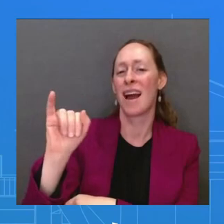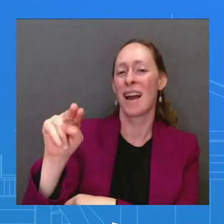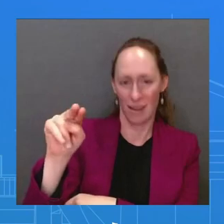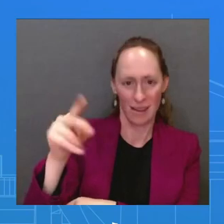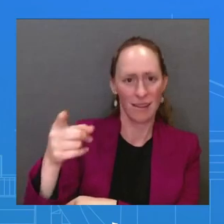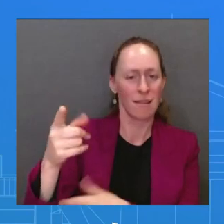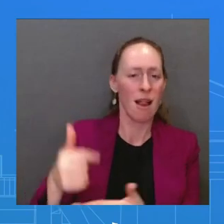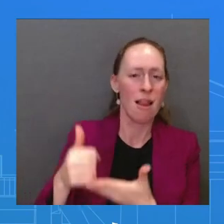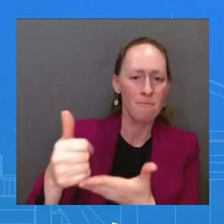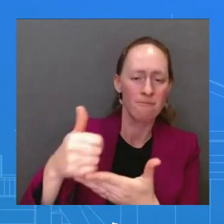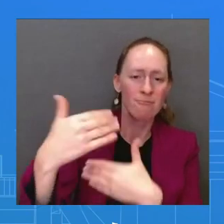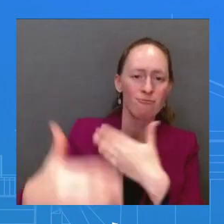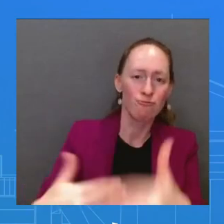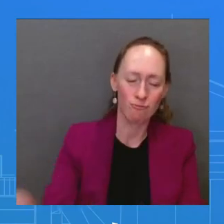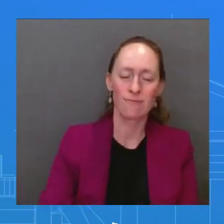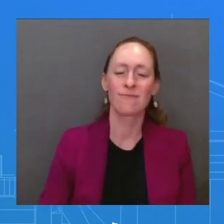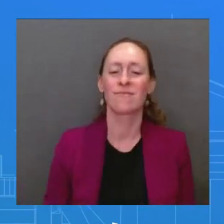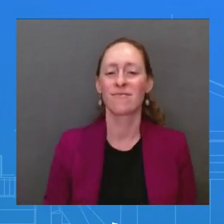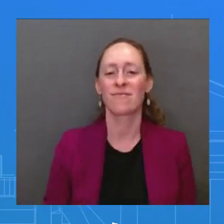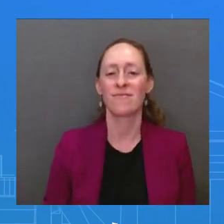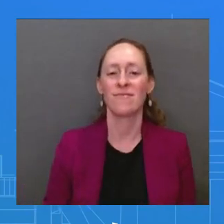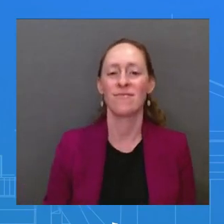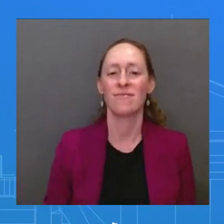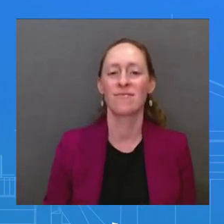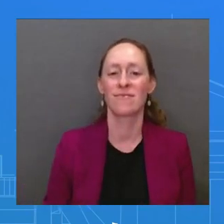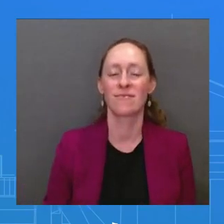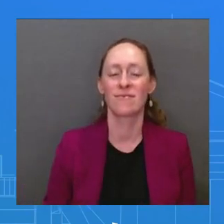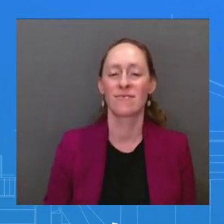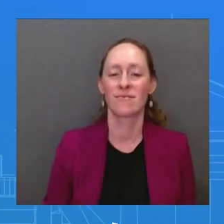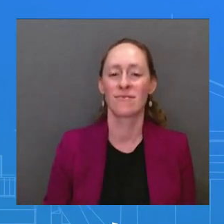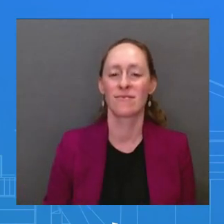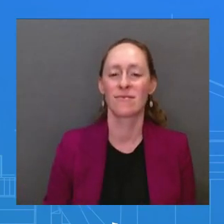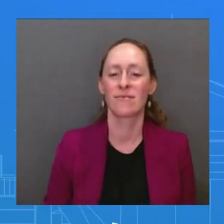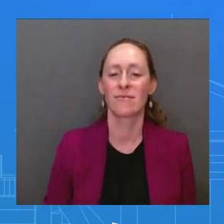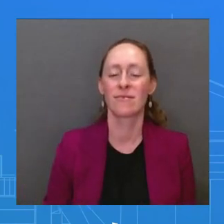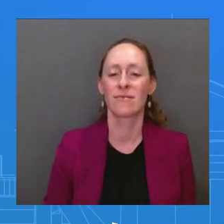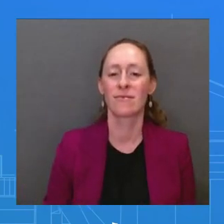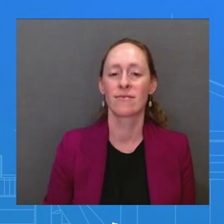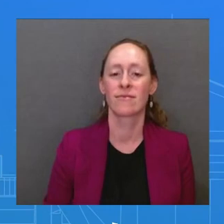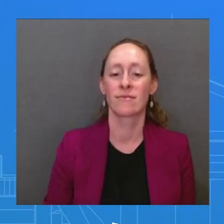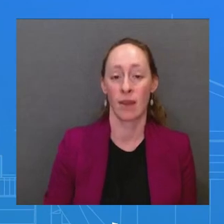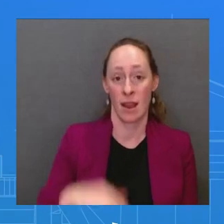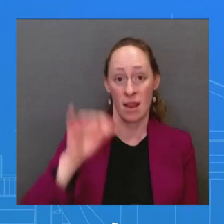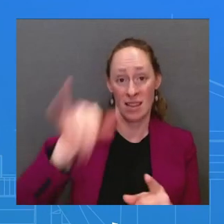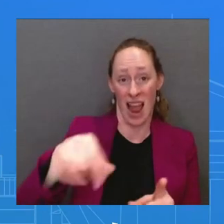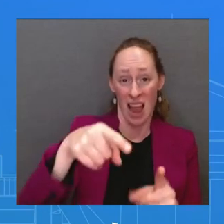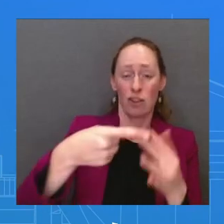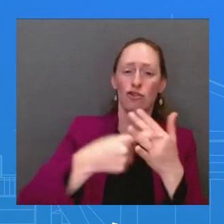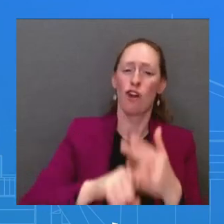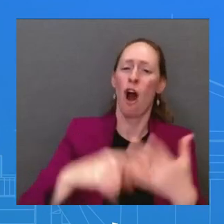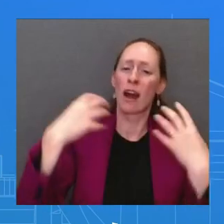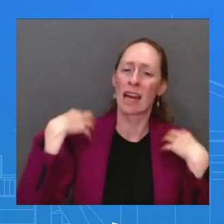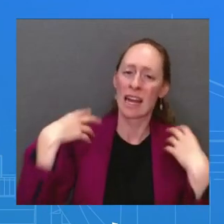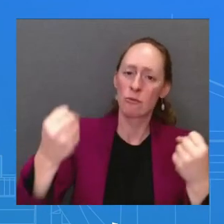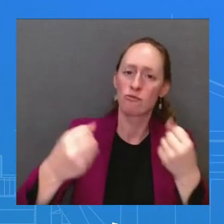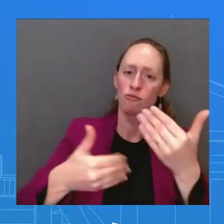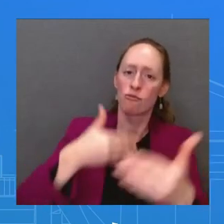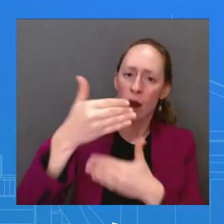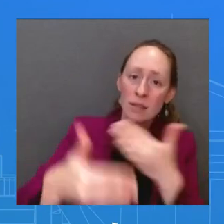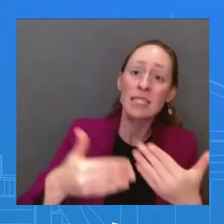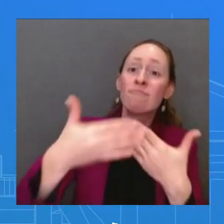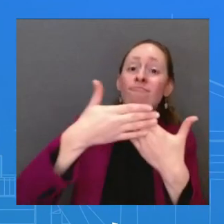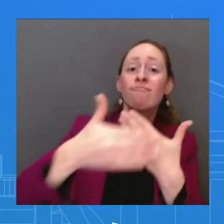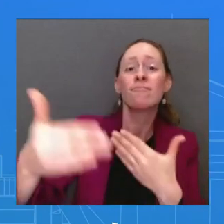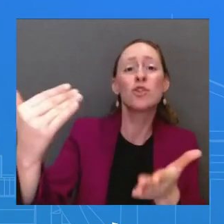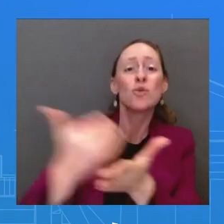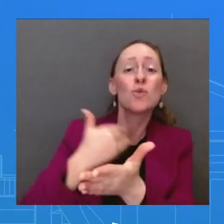with an elevated and energized partnership. And finally, Vice President Harris will be traveling – is traveling, literally as we